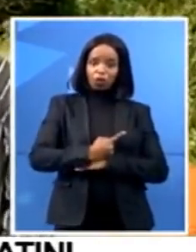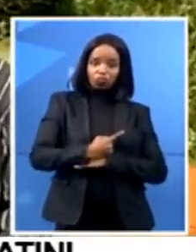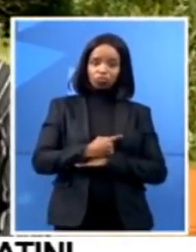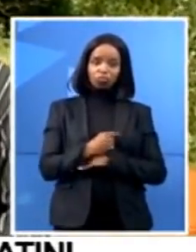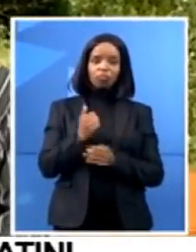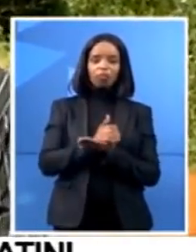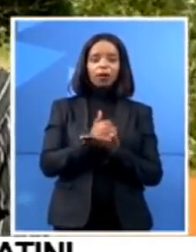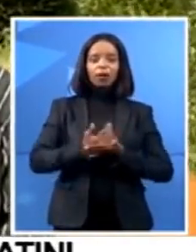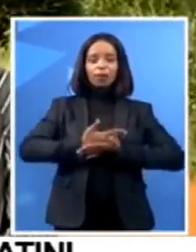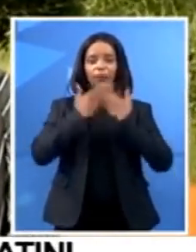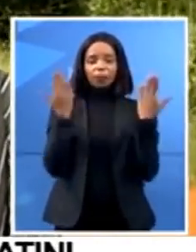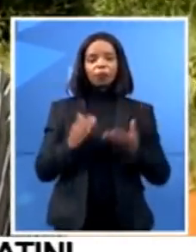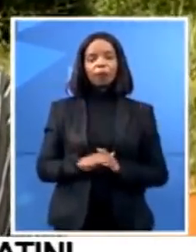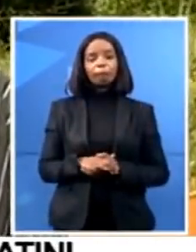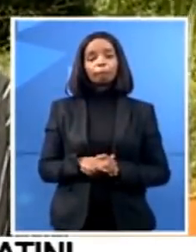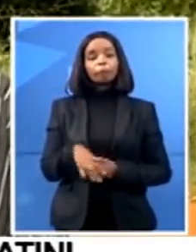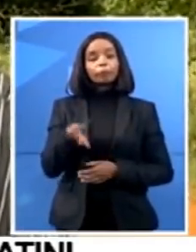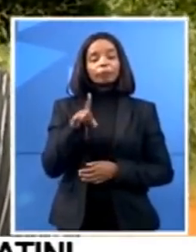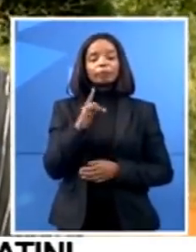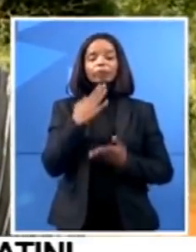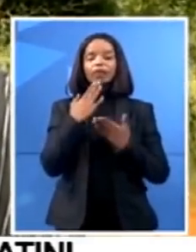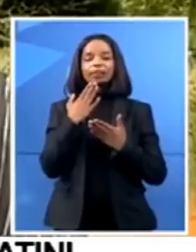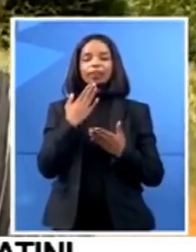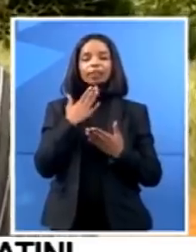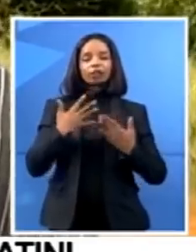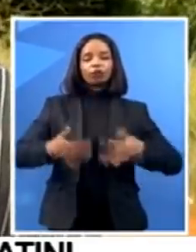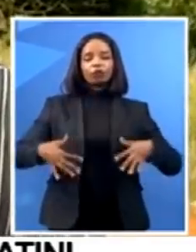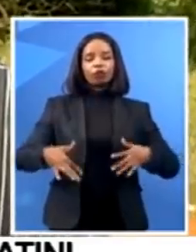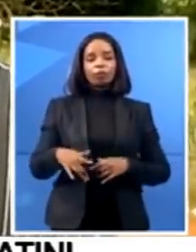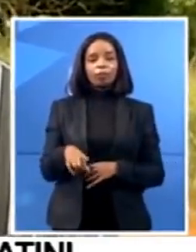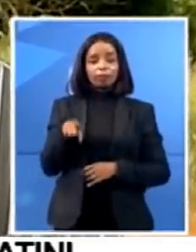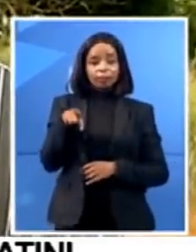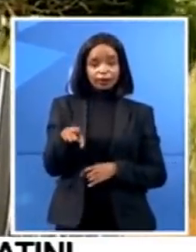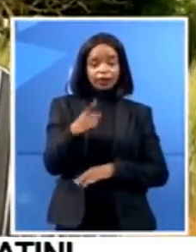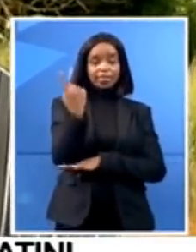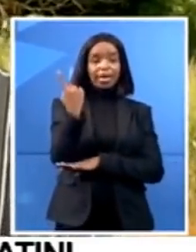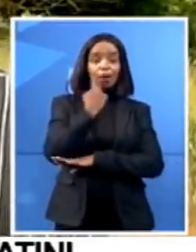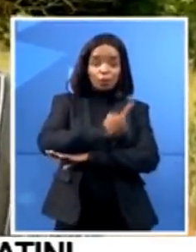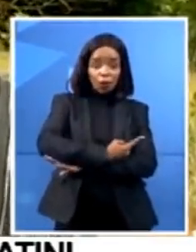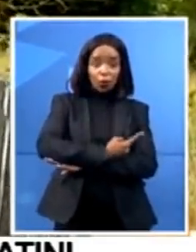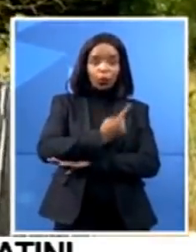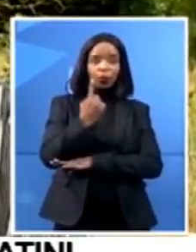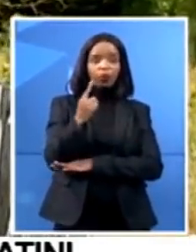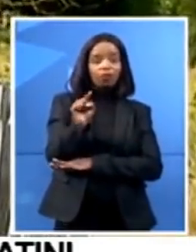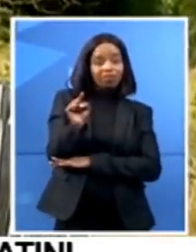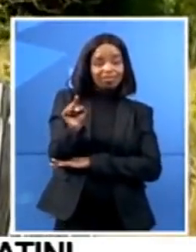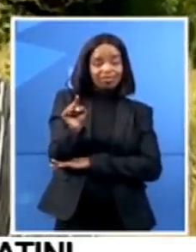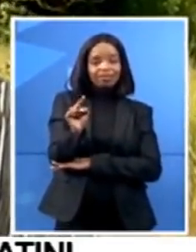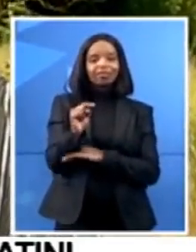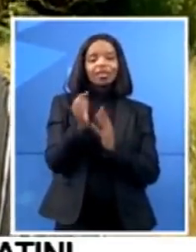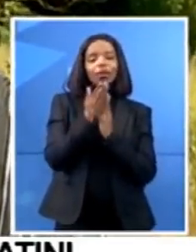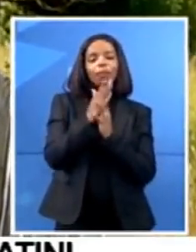much. This is the borderline as was indicated between Swaziland and South Africa.